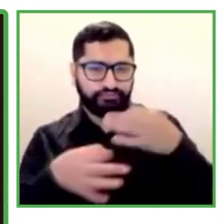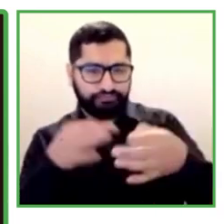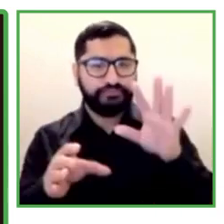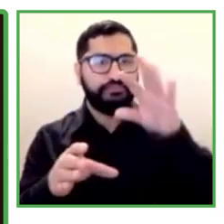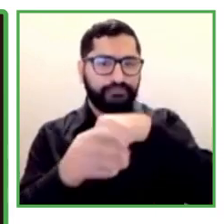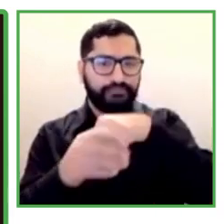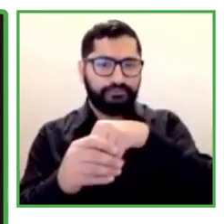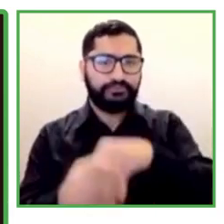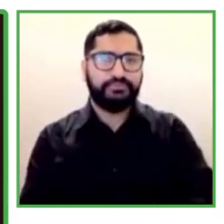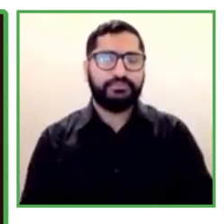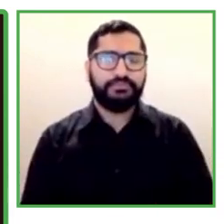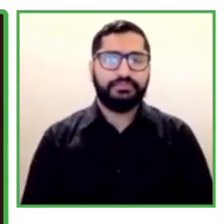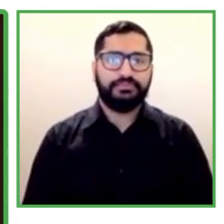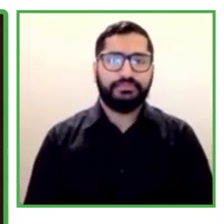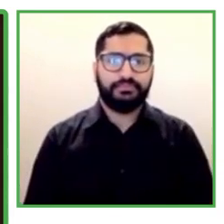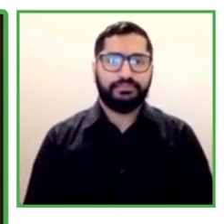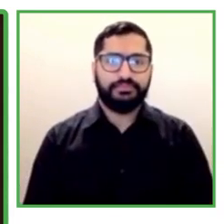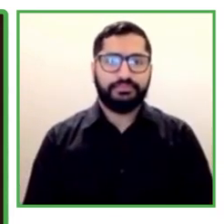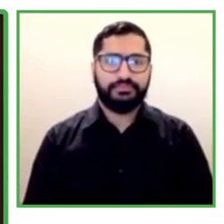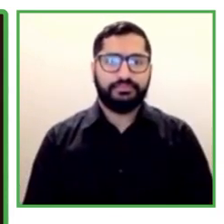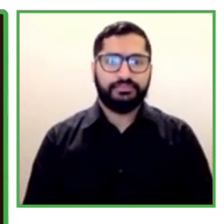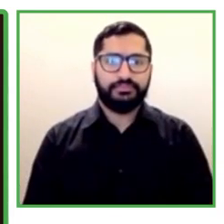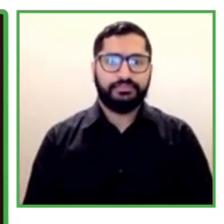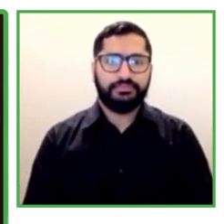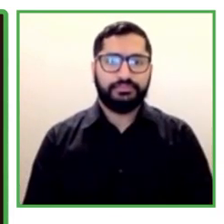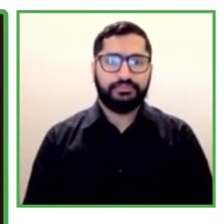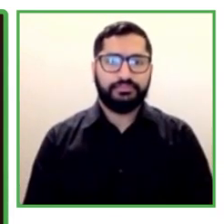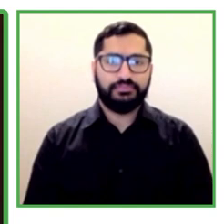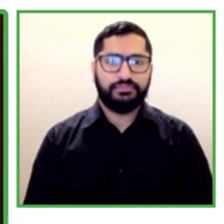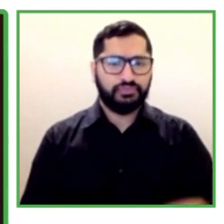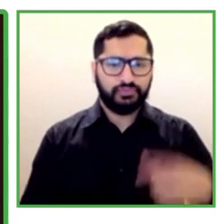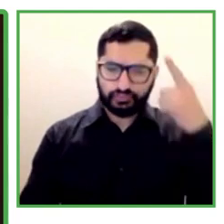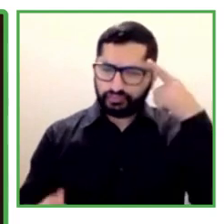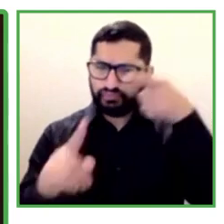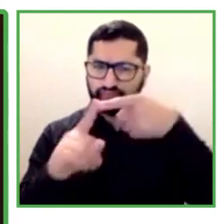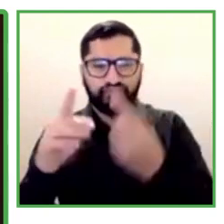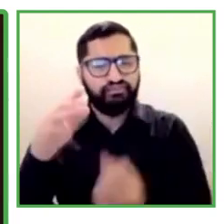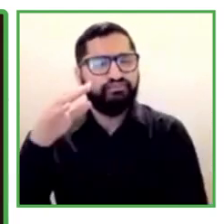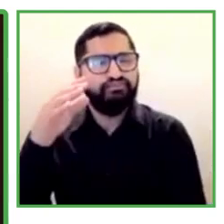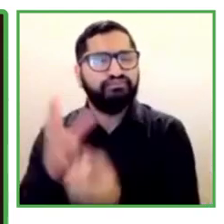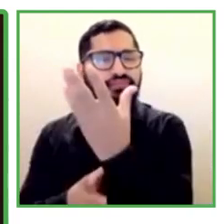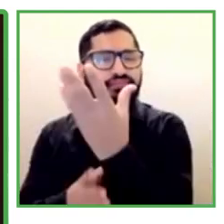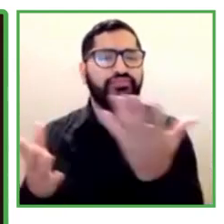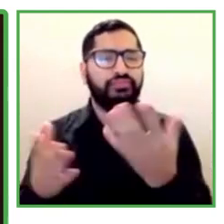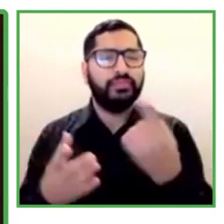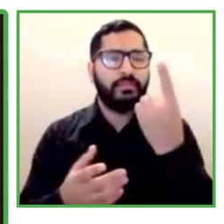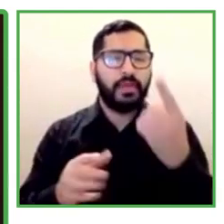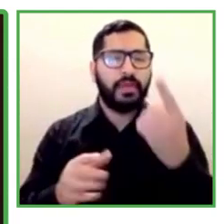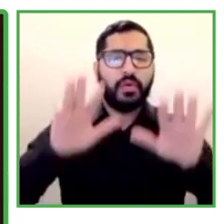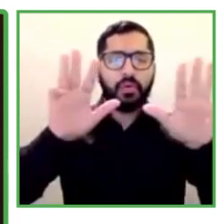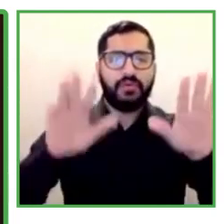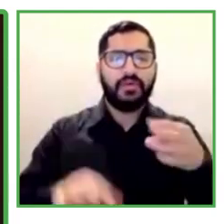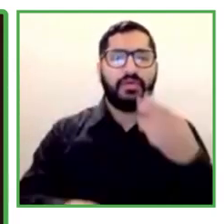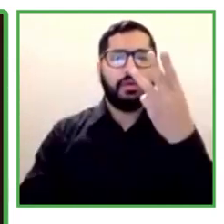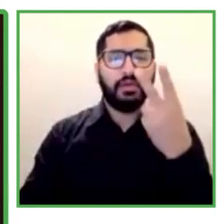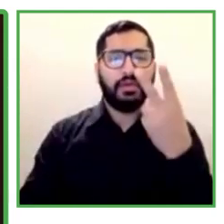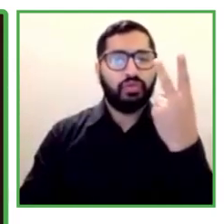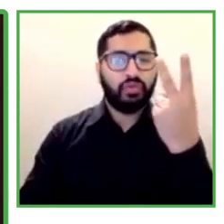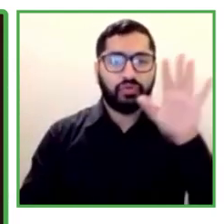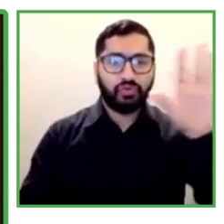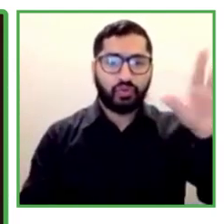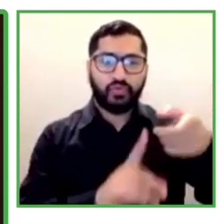The bank has more than 20 million customers and about